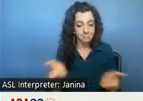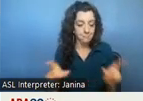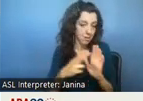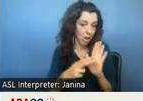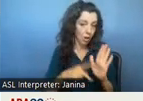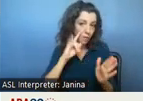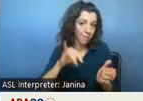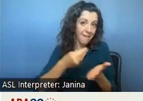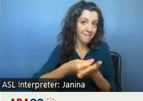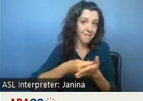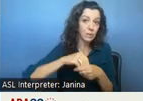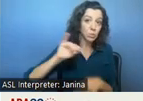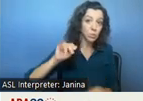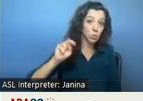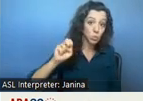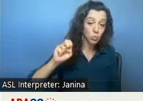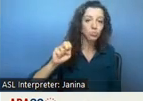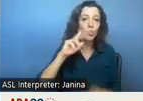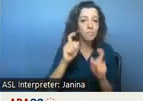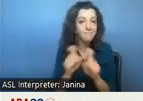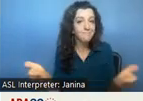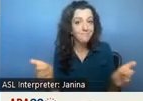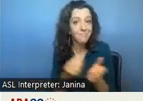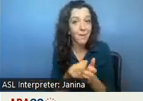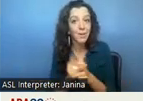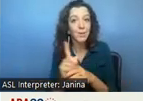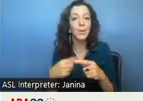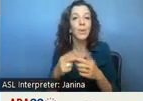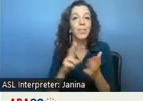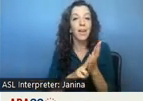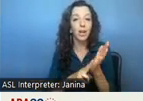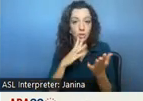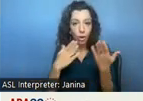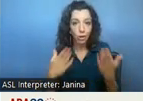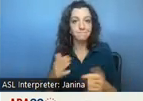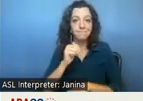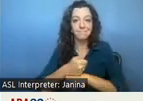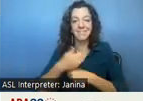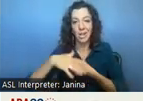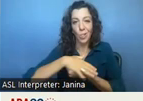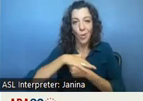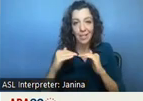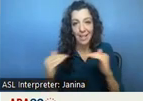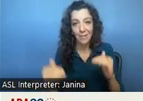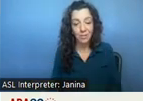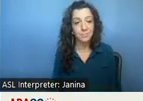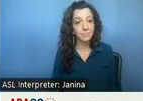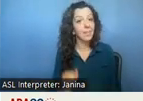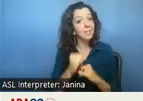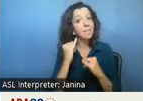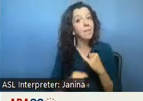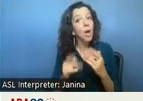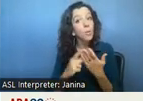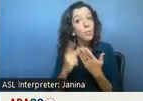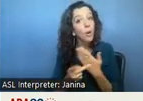and we will be releasing the funds as soon as the contracts are executed locally and then the final program i'd like to